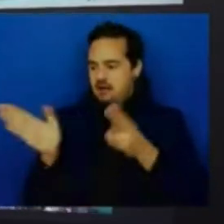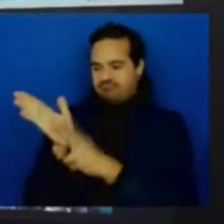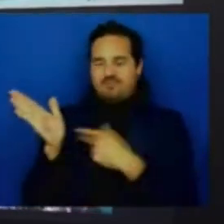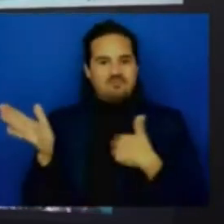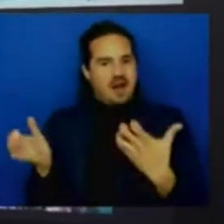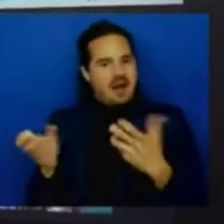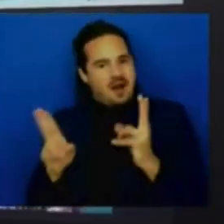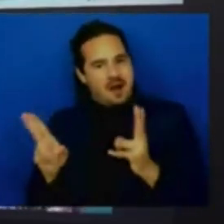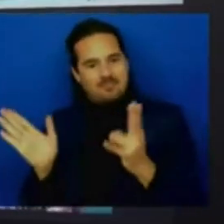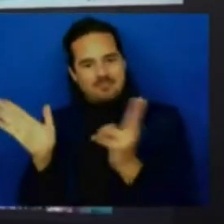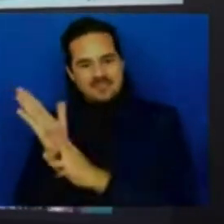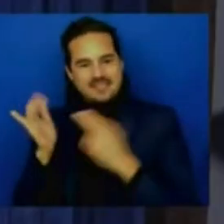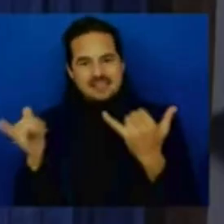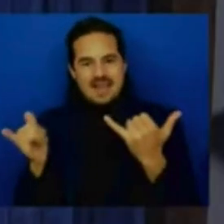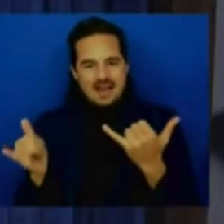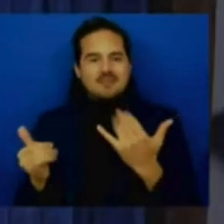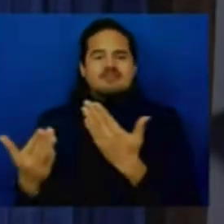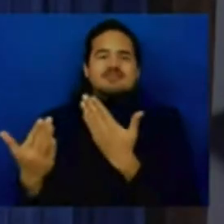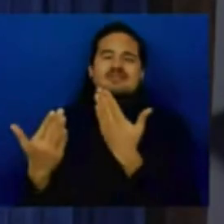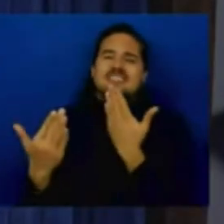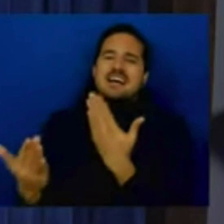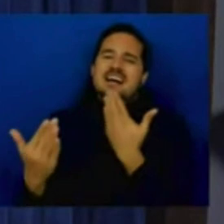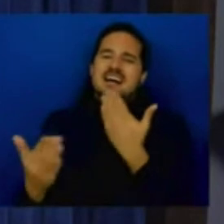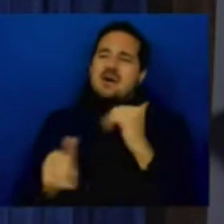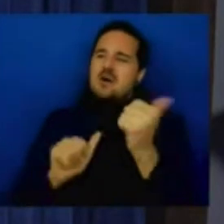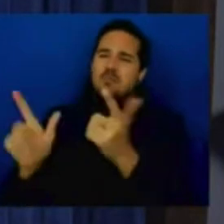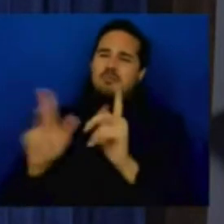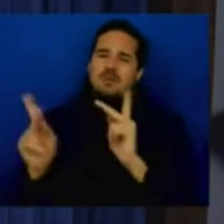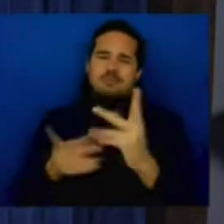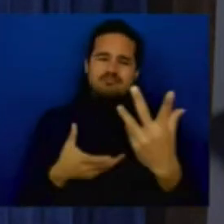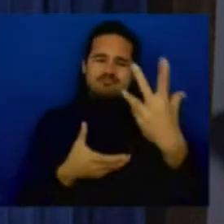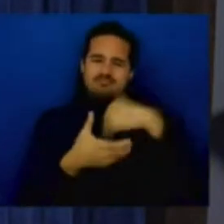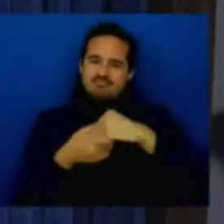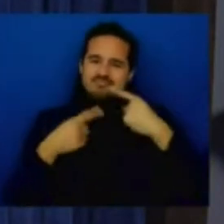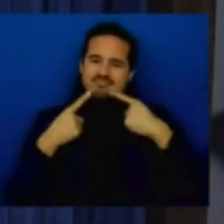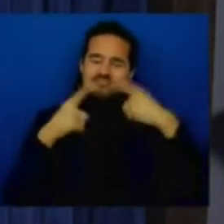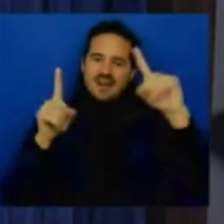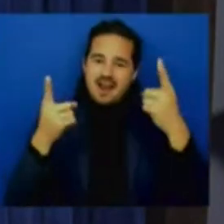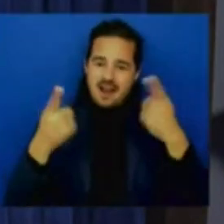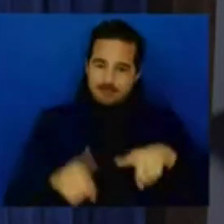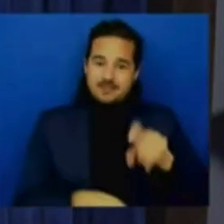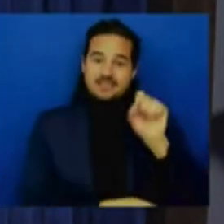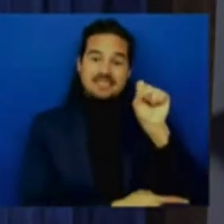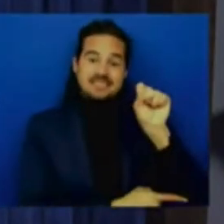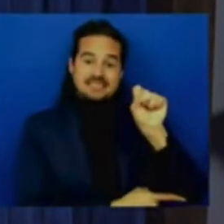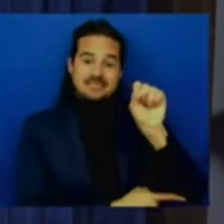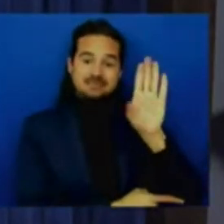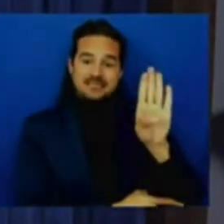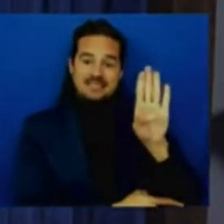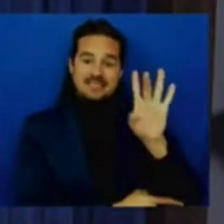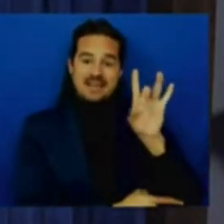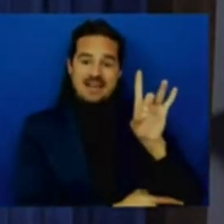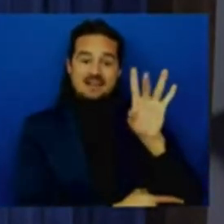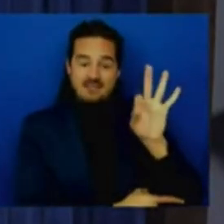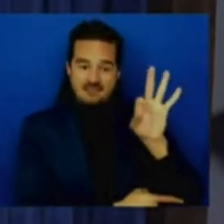here's sb89 official and sb 91